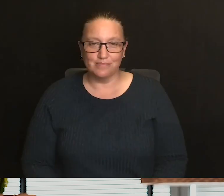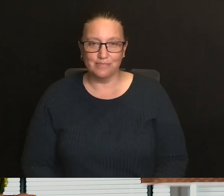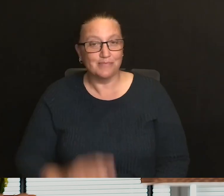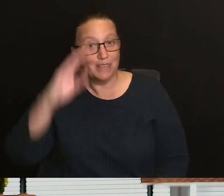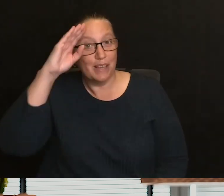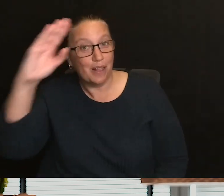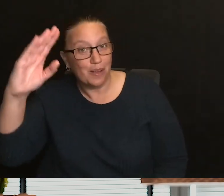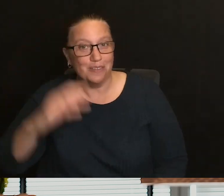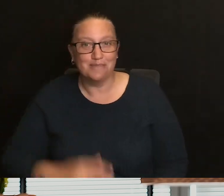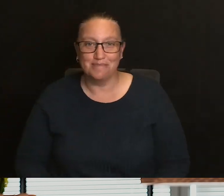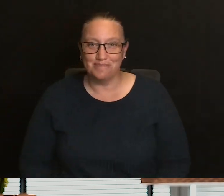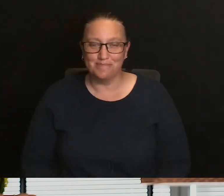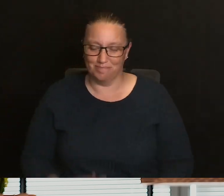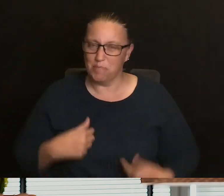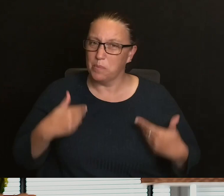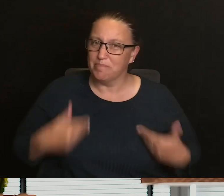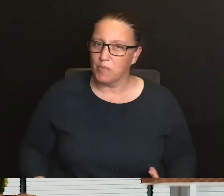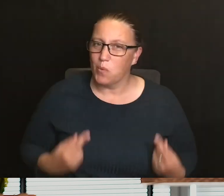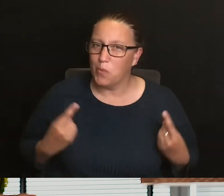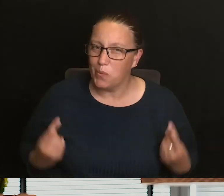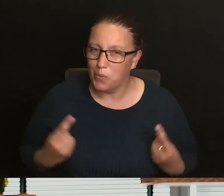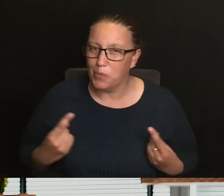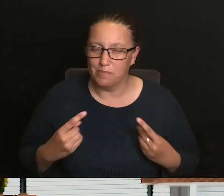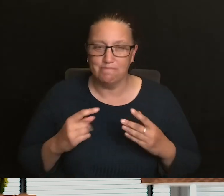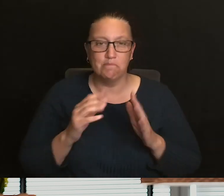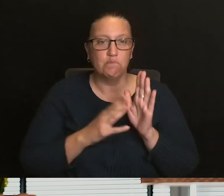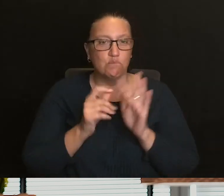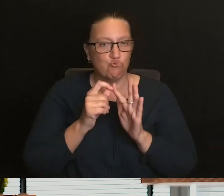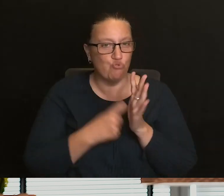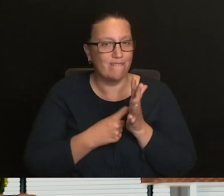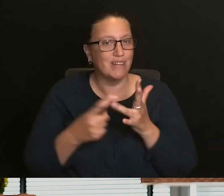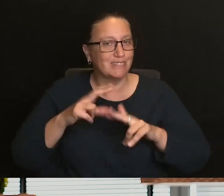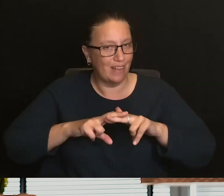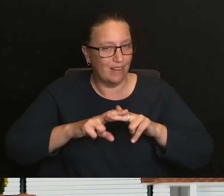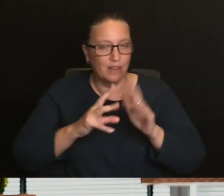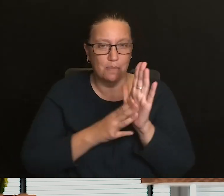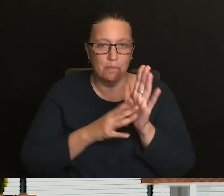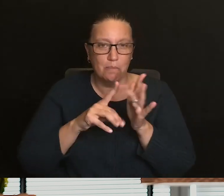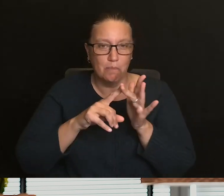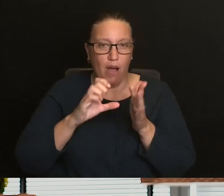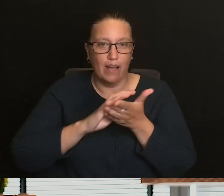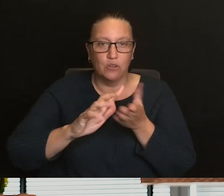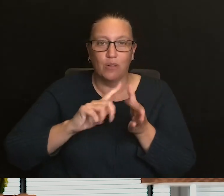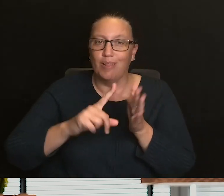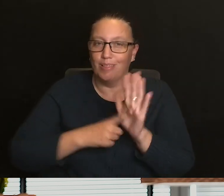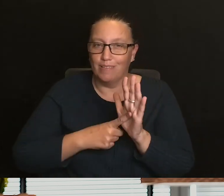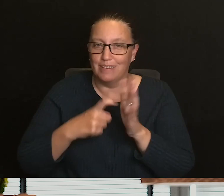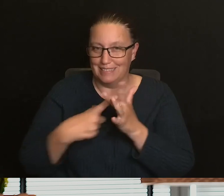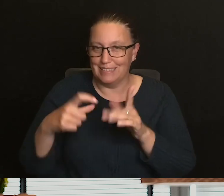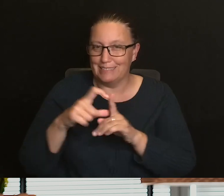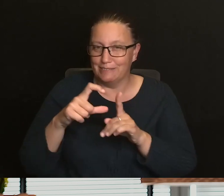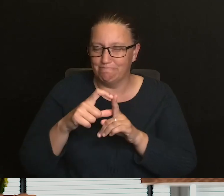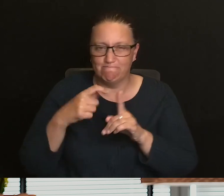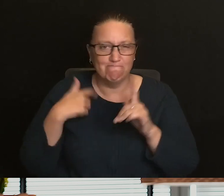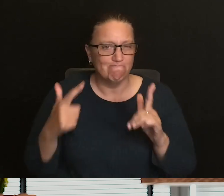Hello, I'm Professor Michael Kidd, Deputy Chief Medical Officer with the Australian Government Department of Health and Aged Care.